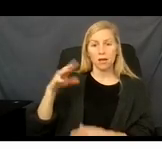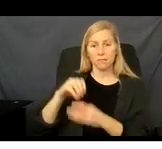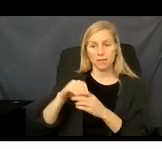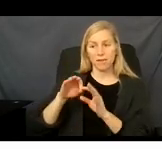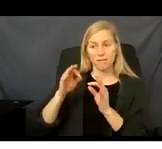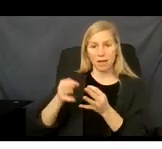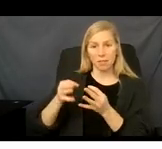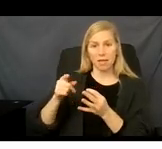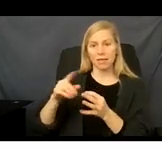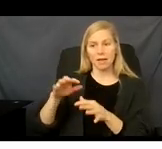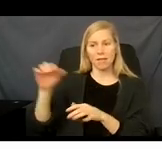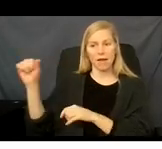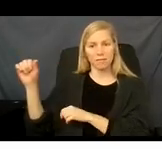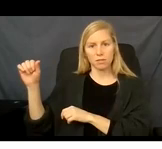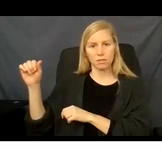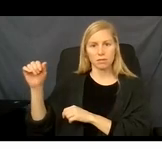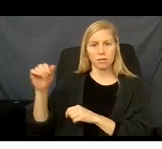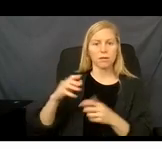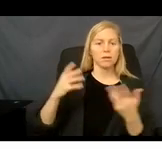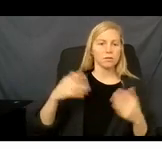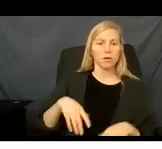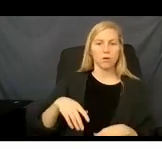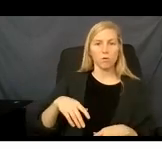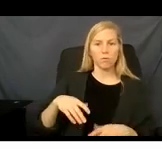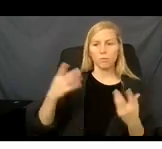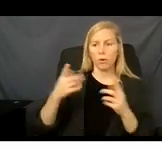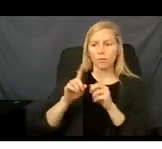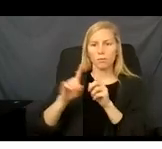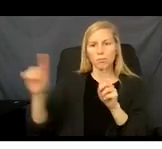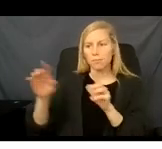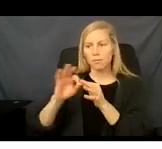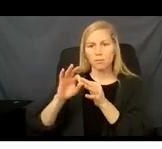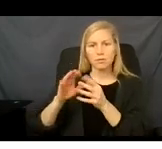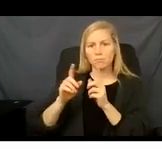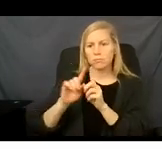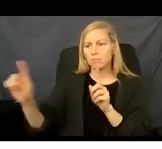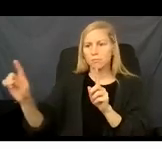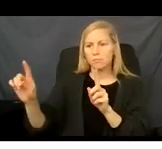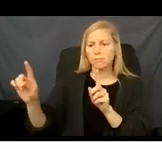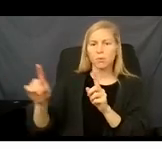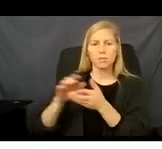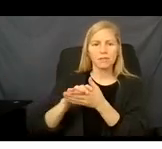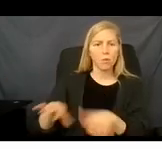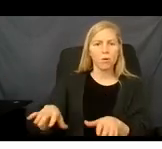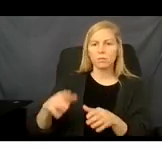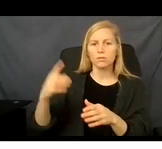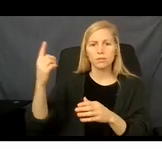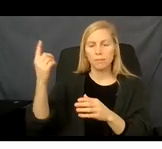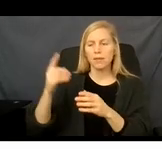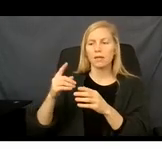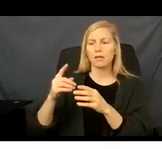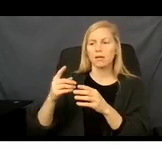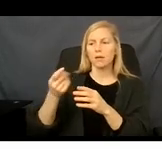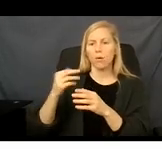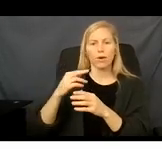reducing the size of your family from two to one, you still have to report this person is no longer a member of my household.